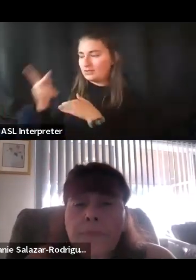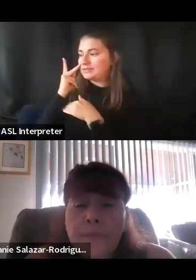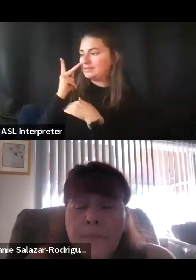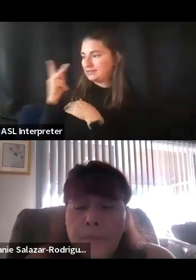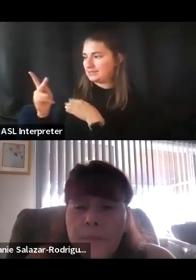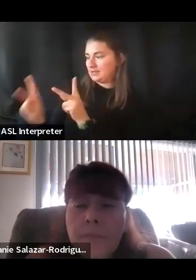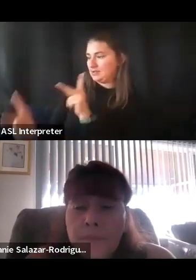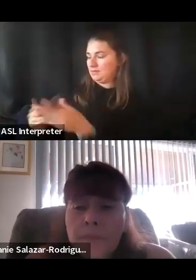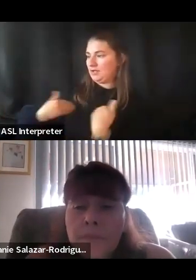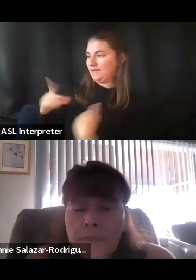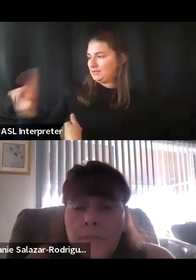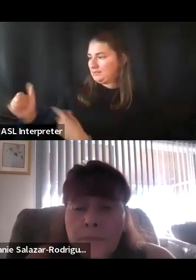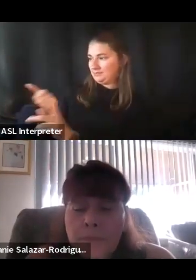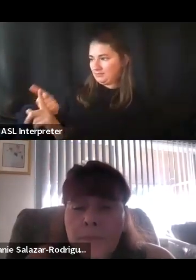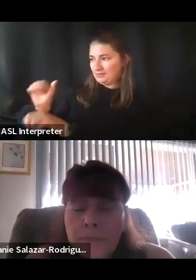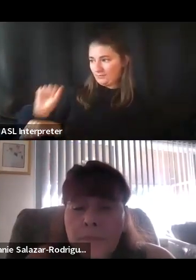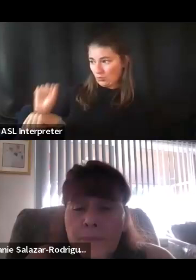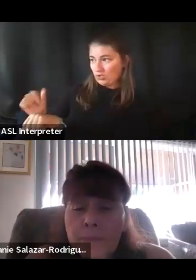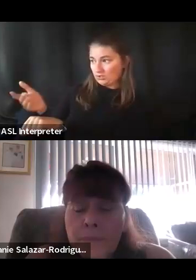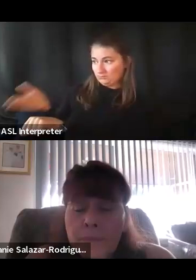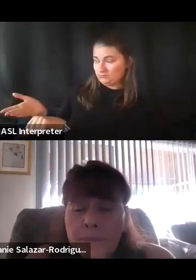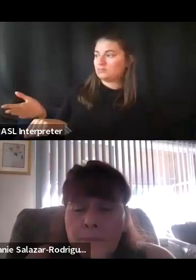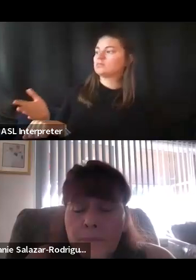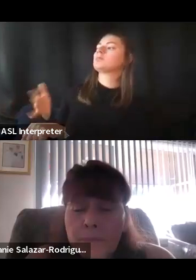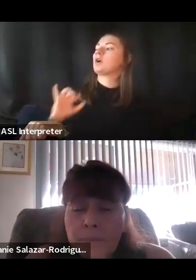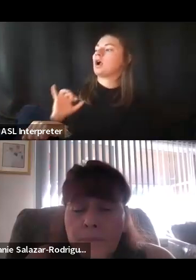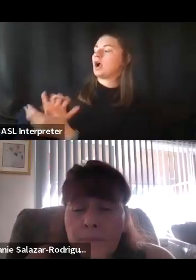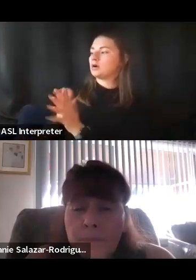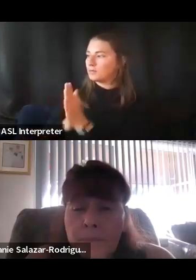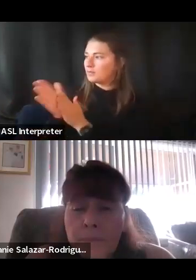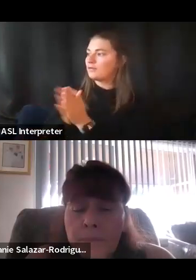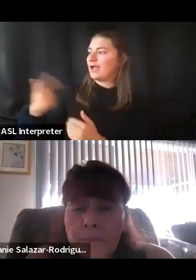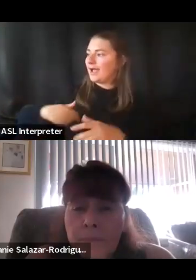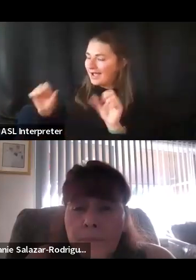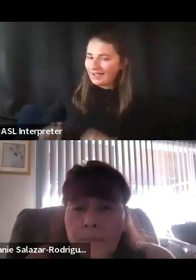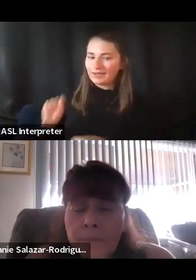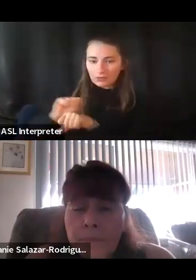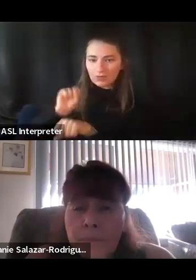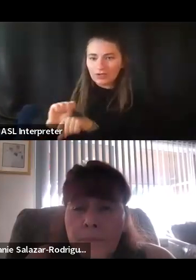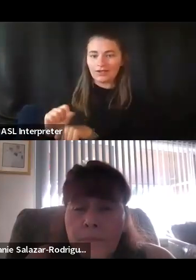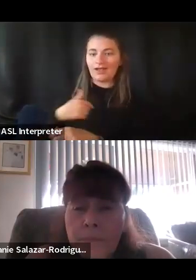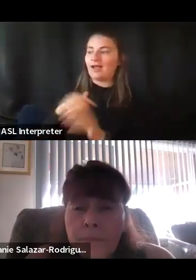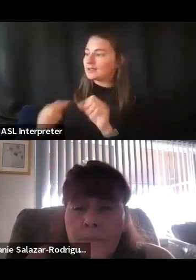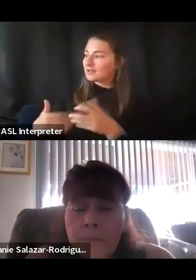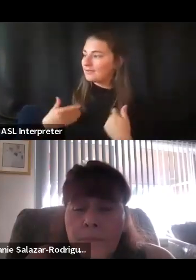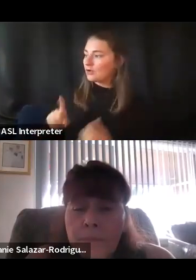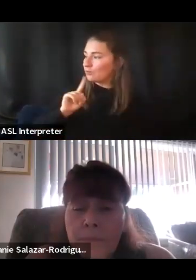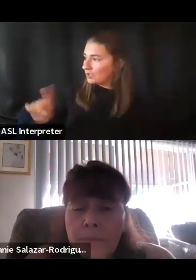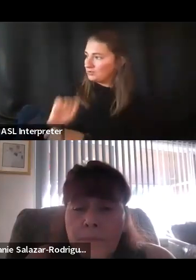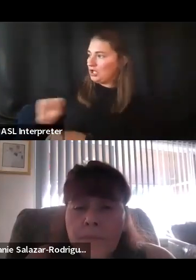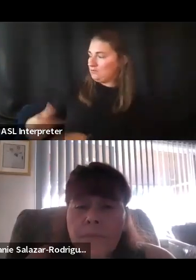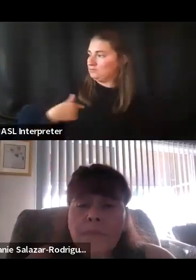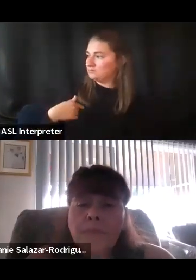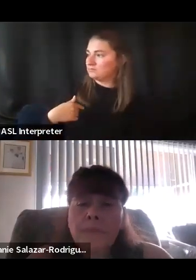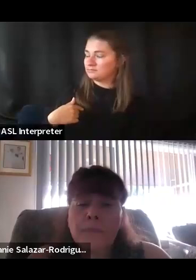with disabilities working, they get motivated. Wow, I can work. I can have a real job. I can,